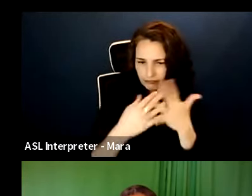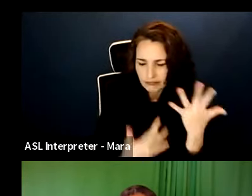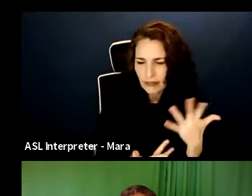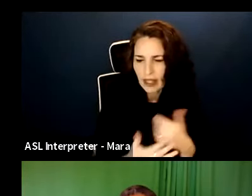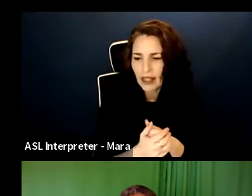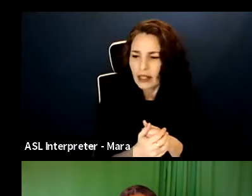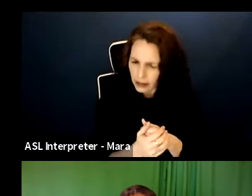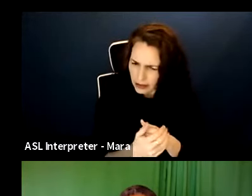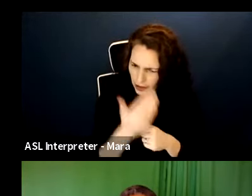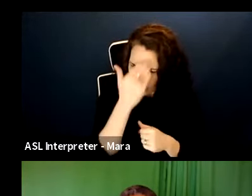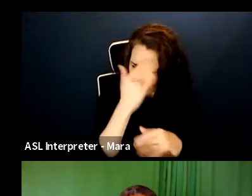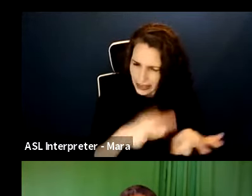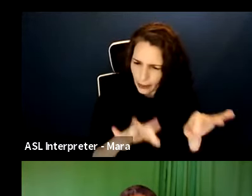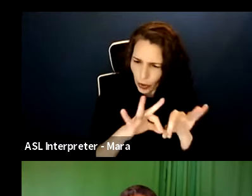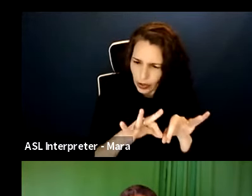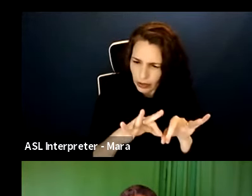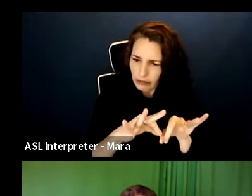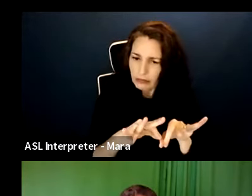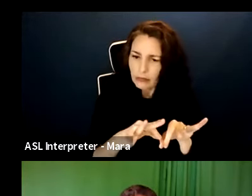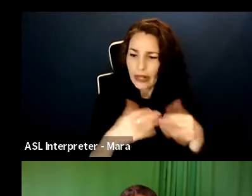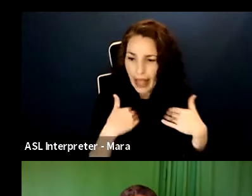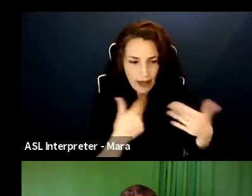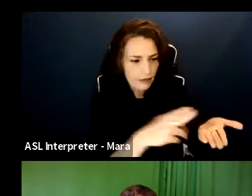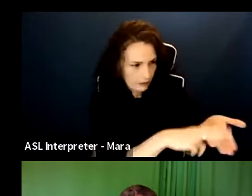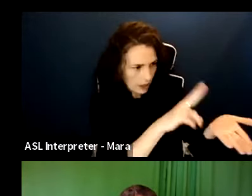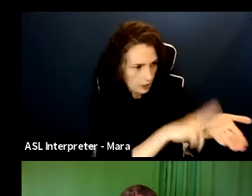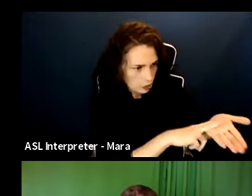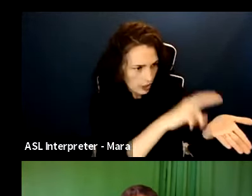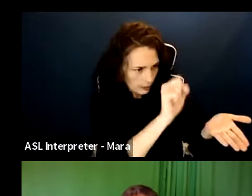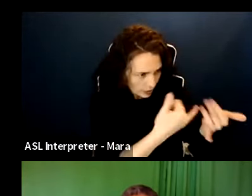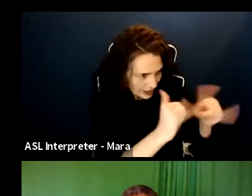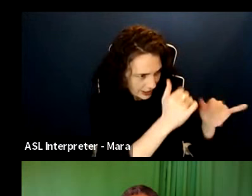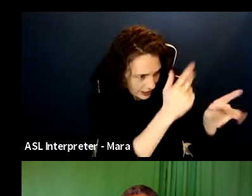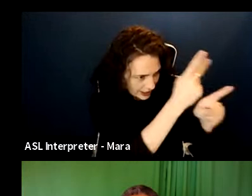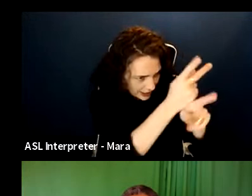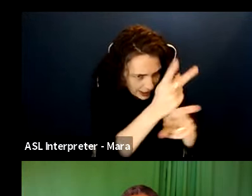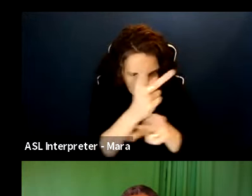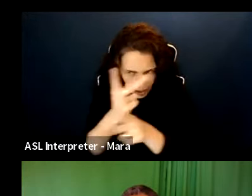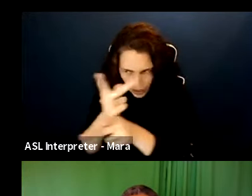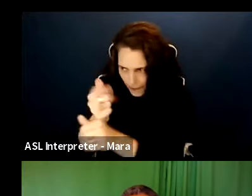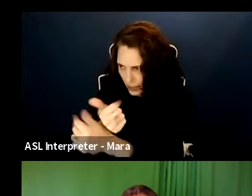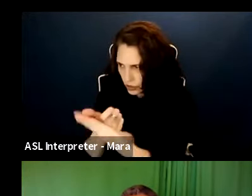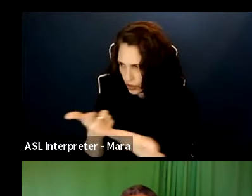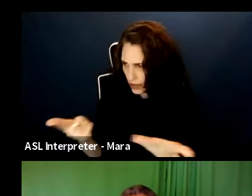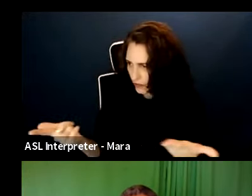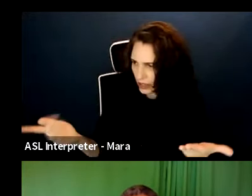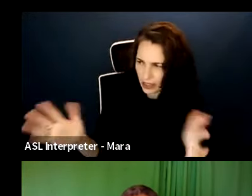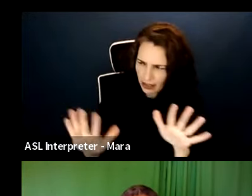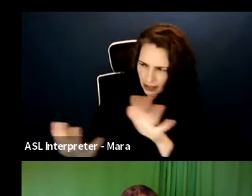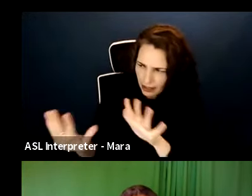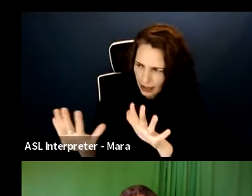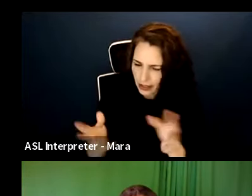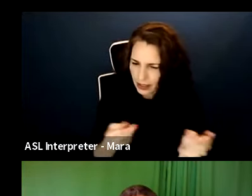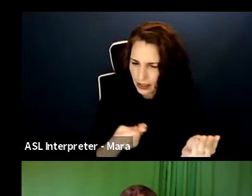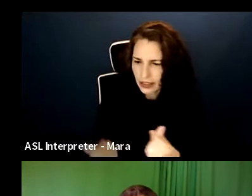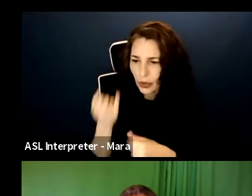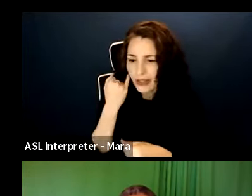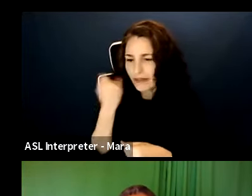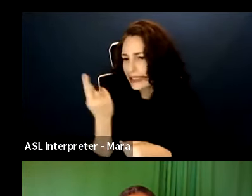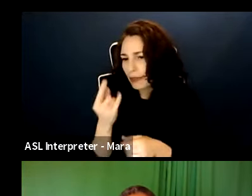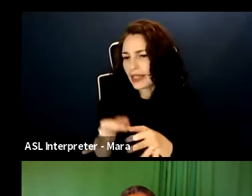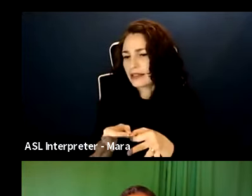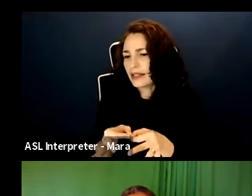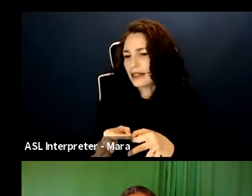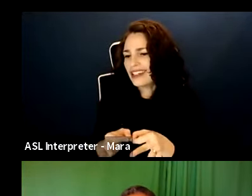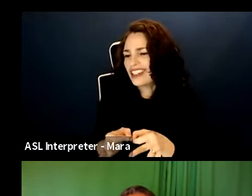we are caring for our fellow, uh, performers in the projects. Therefore, if something is deferred or not, it's all about communicating and